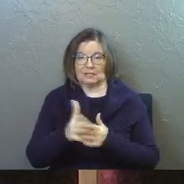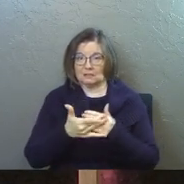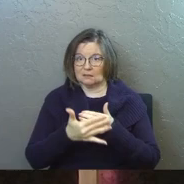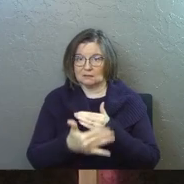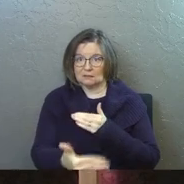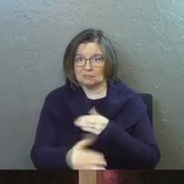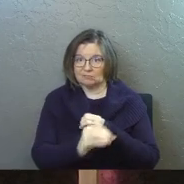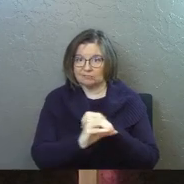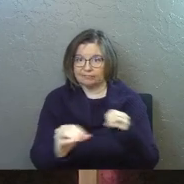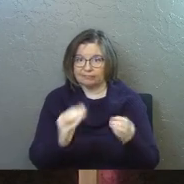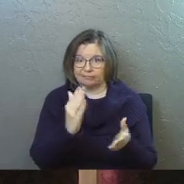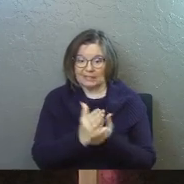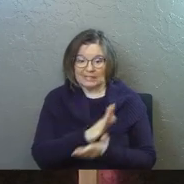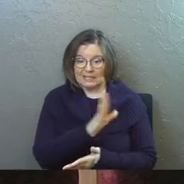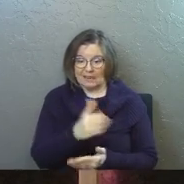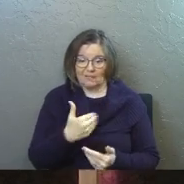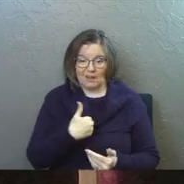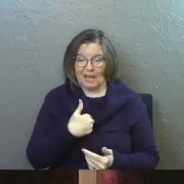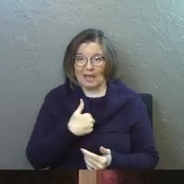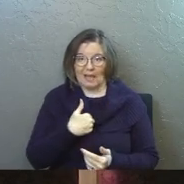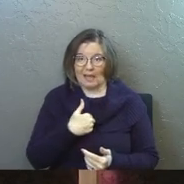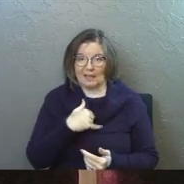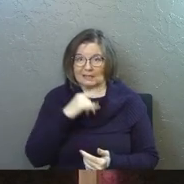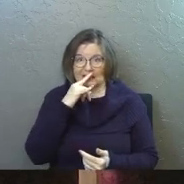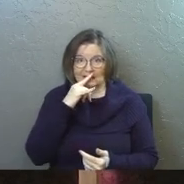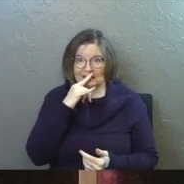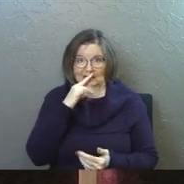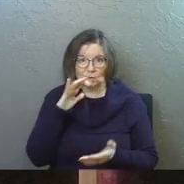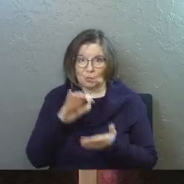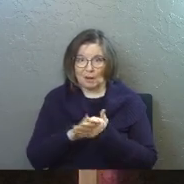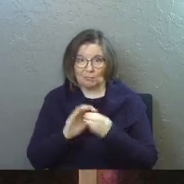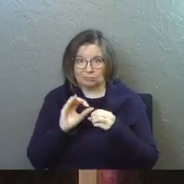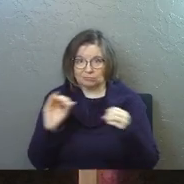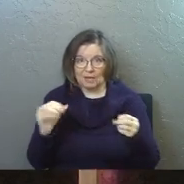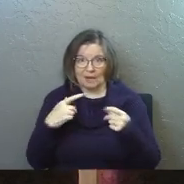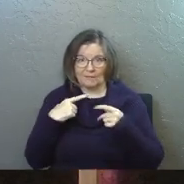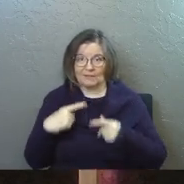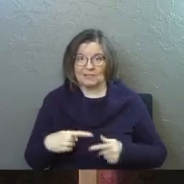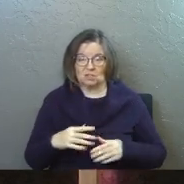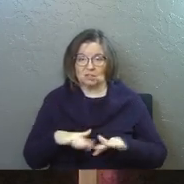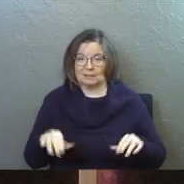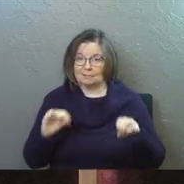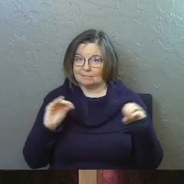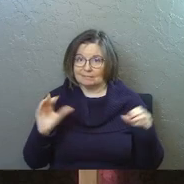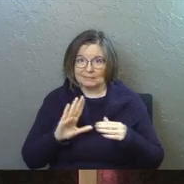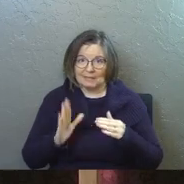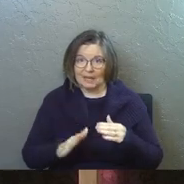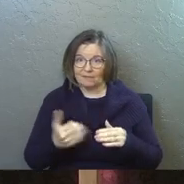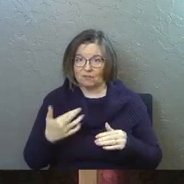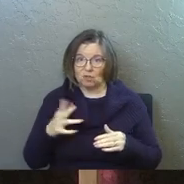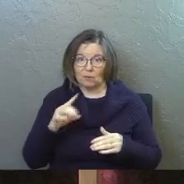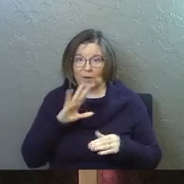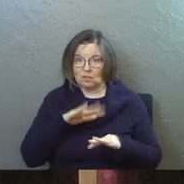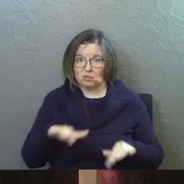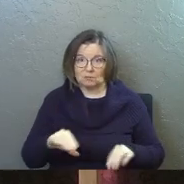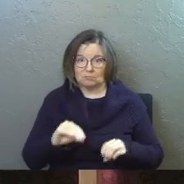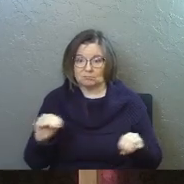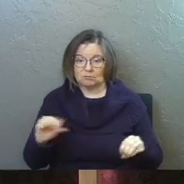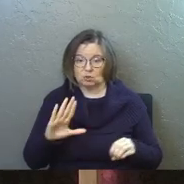And as many of you know, Jesus never had a wife and family and never any physical children, never any grandchildren.